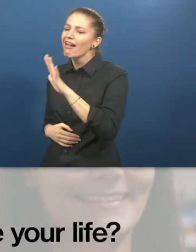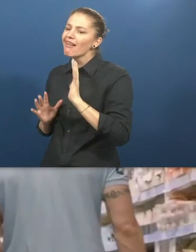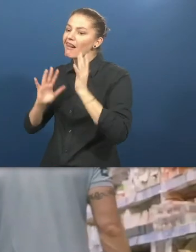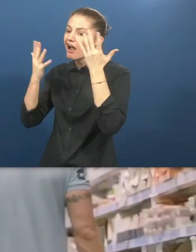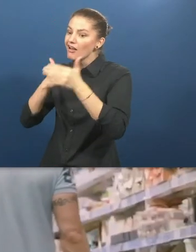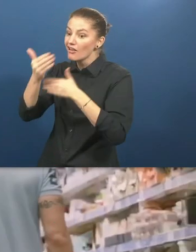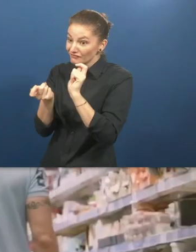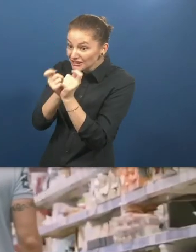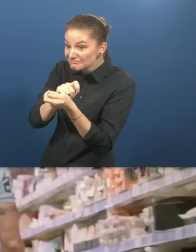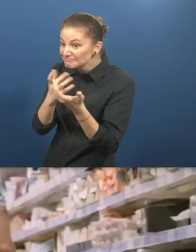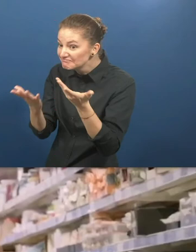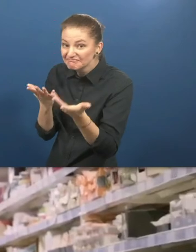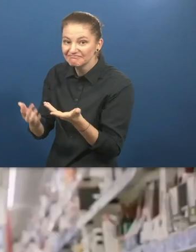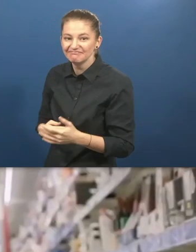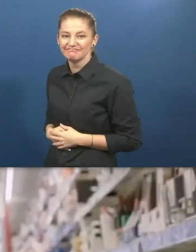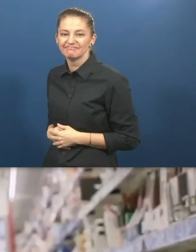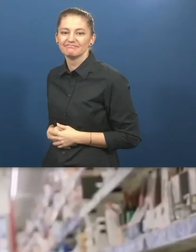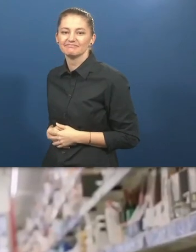When I went home I was always tired.